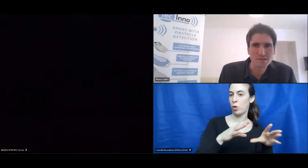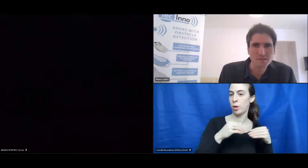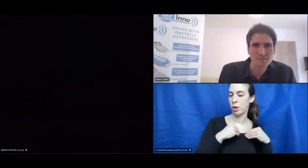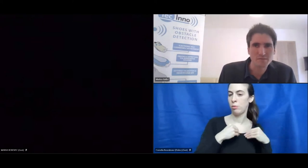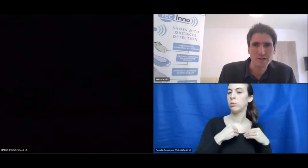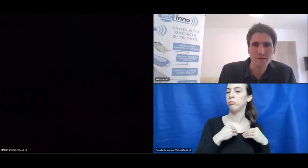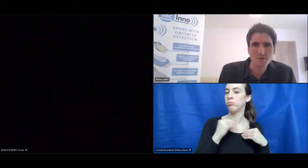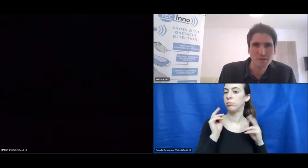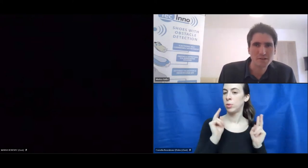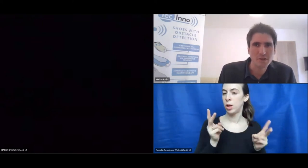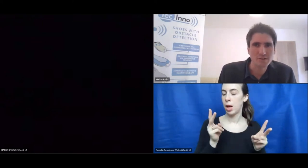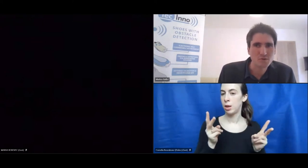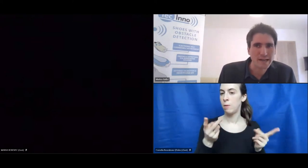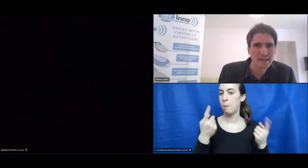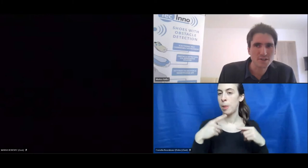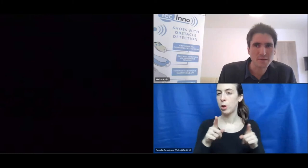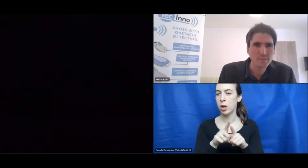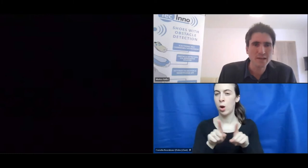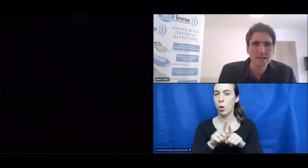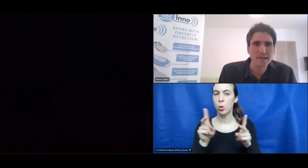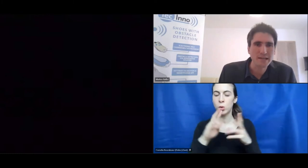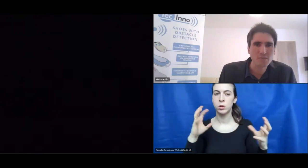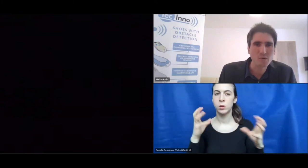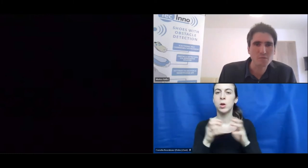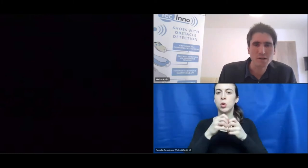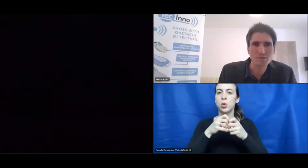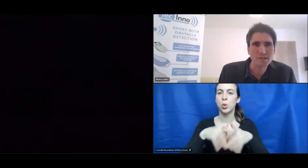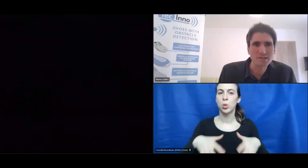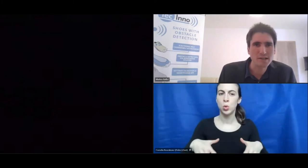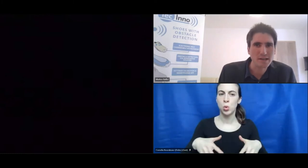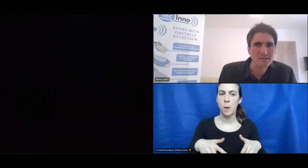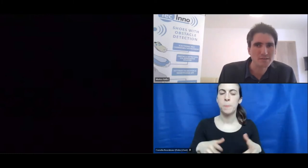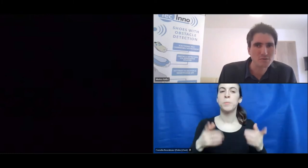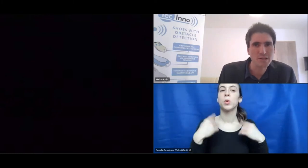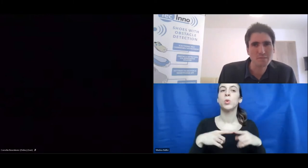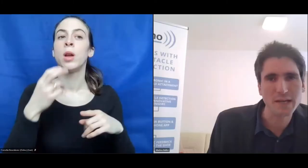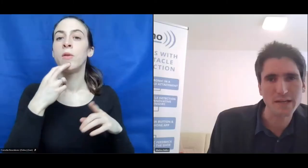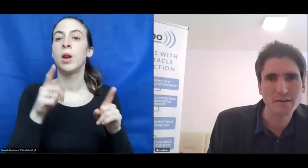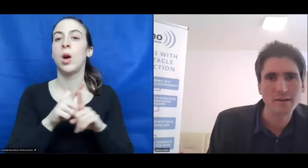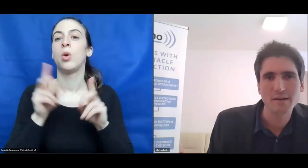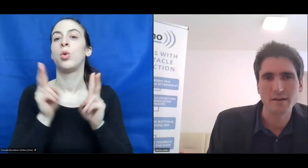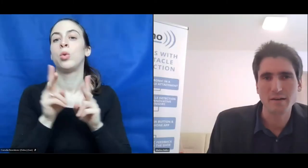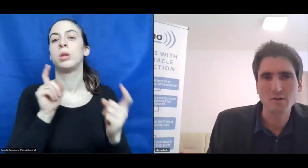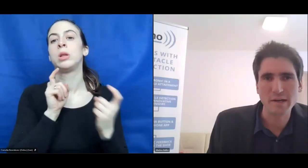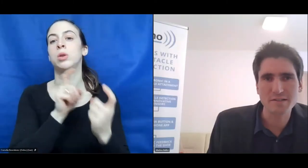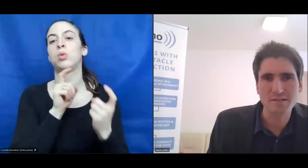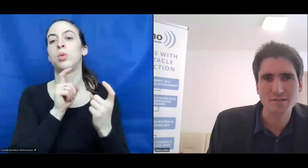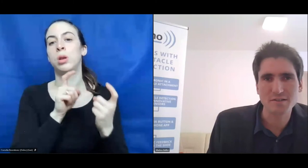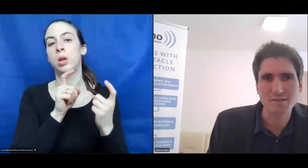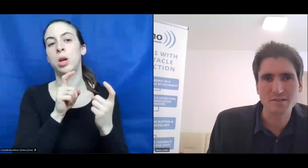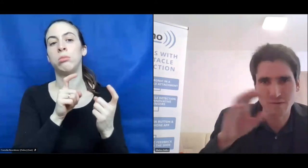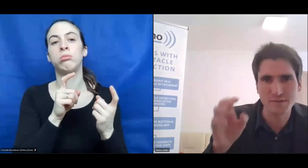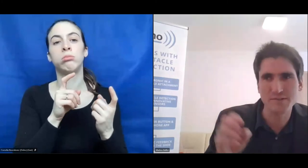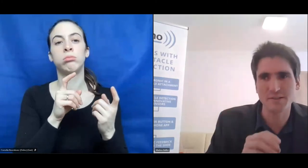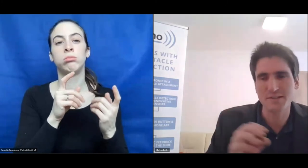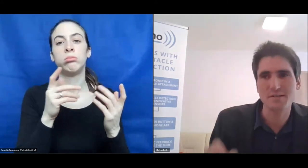Afterwards, very short about the structure. And then we want to discuss the three main questions